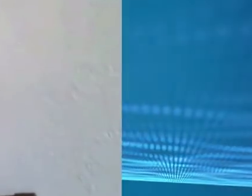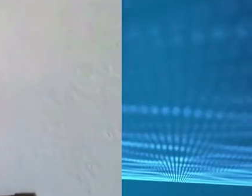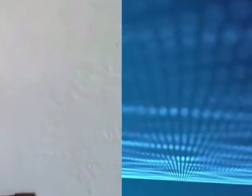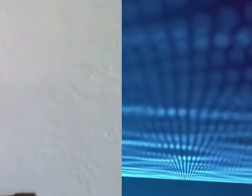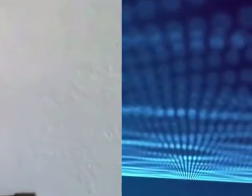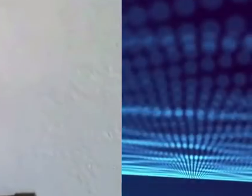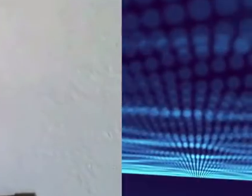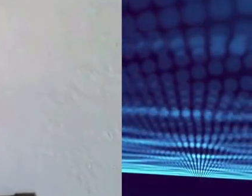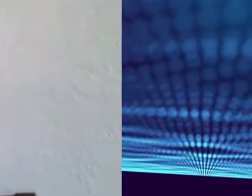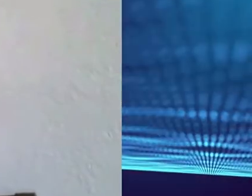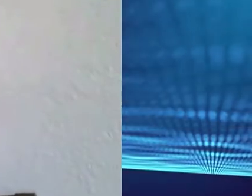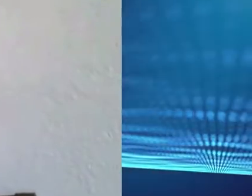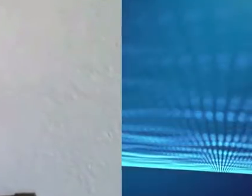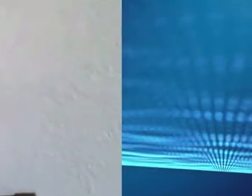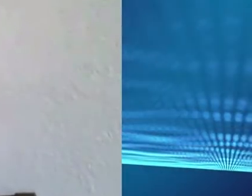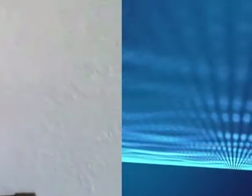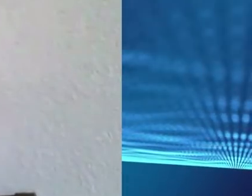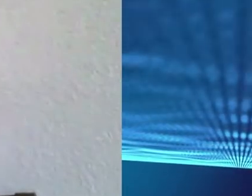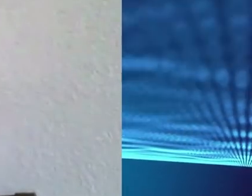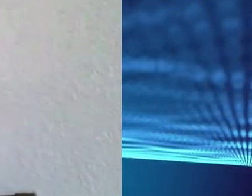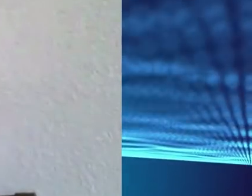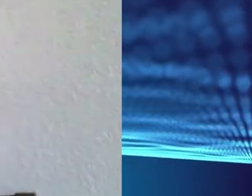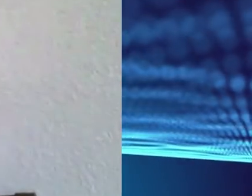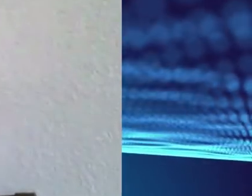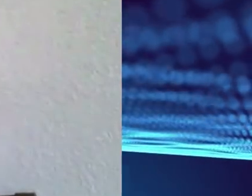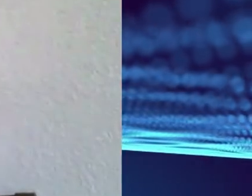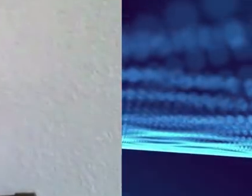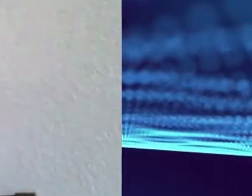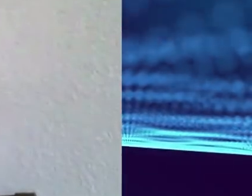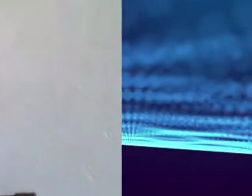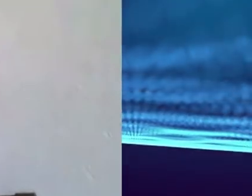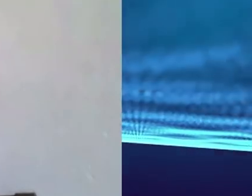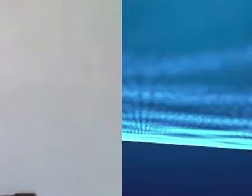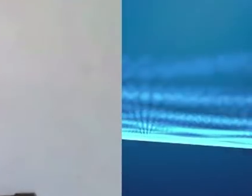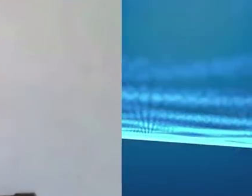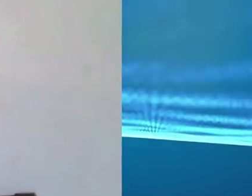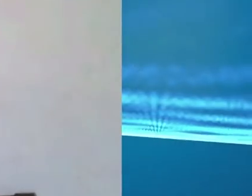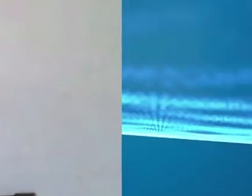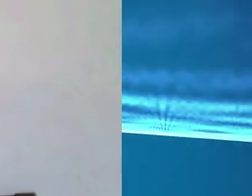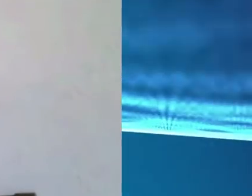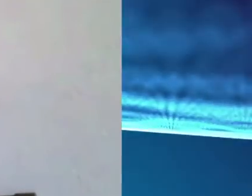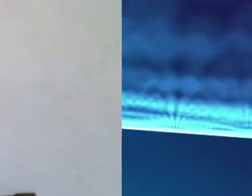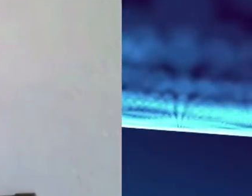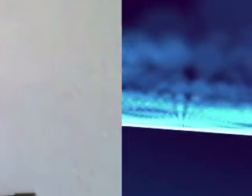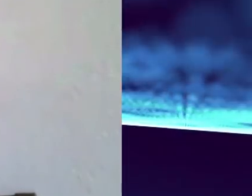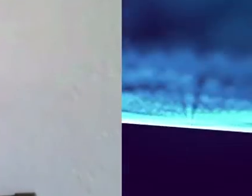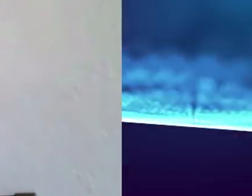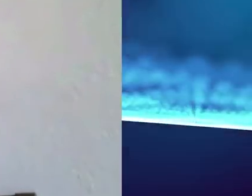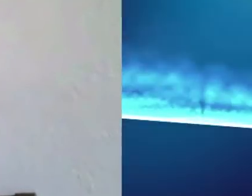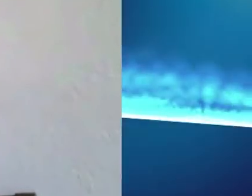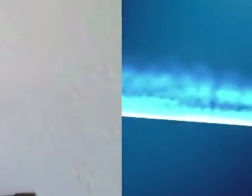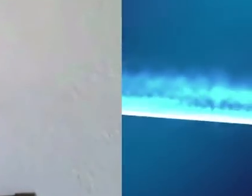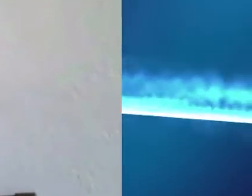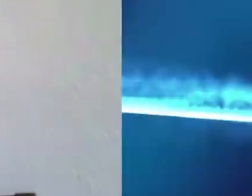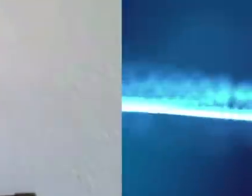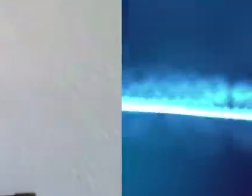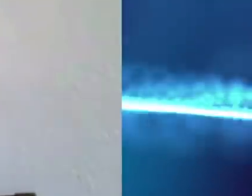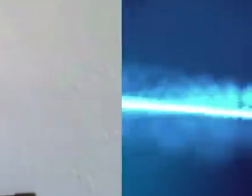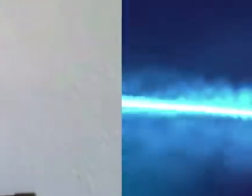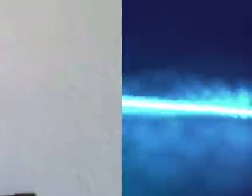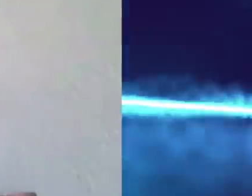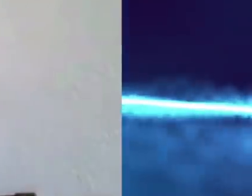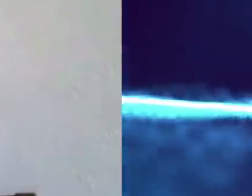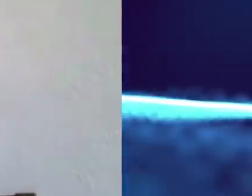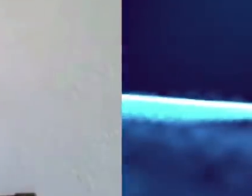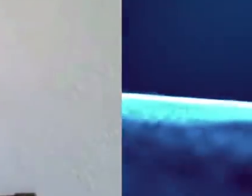hospitalizations and deaths that we are having. So I want to encourage people to get vaccinated. want to encourage people to come forward to testing.